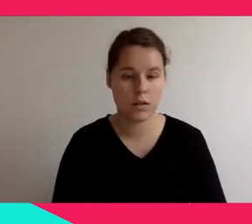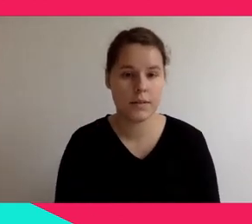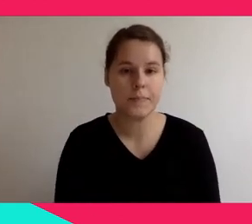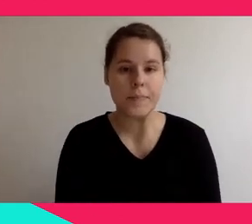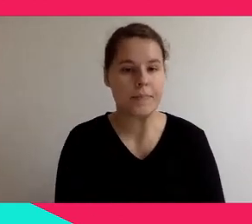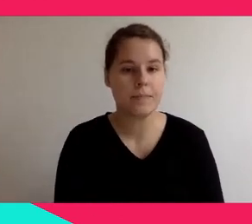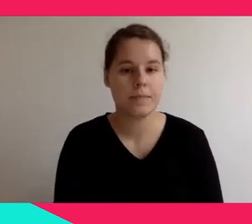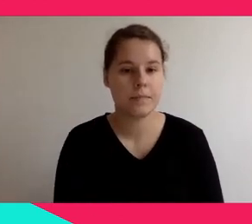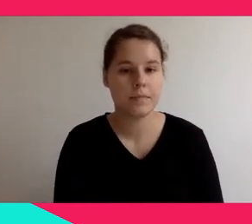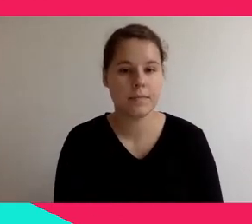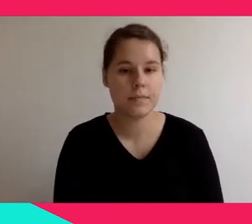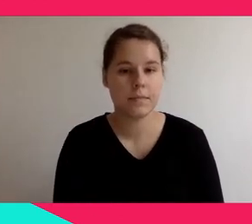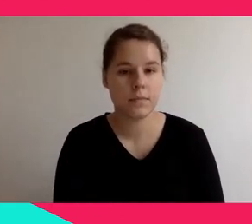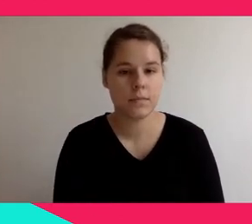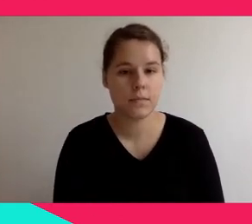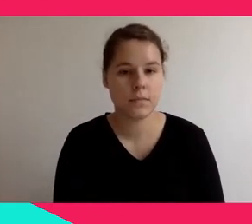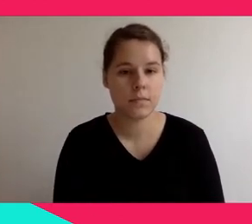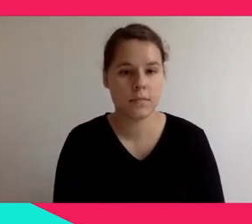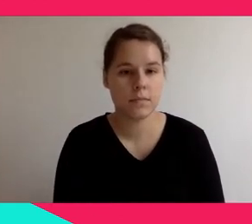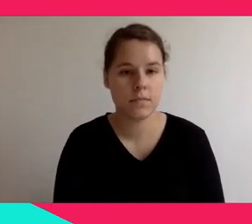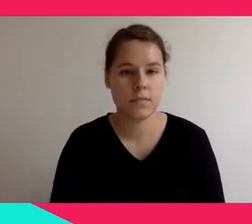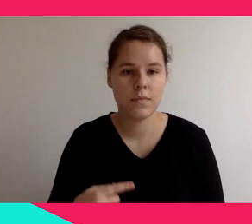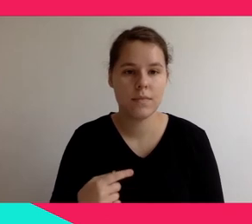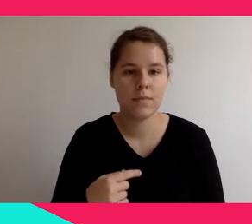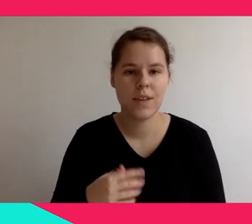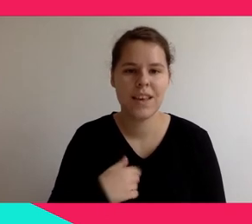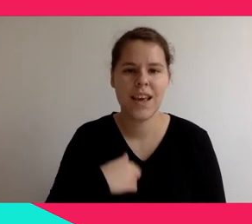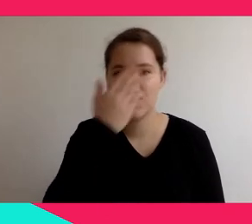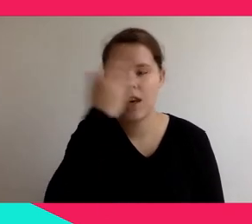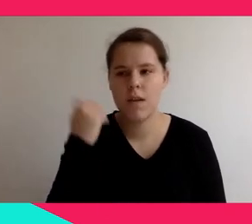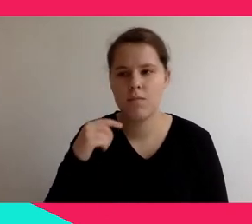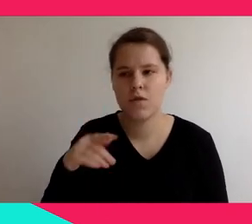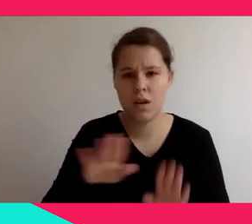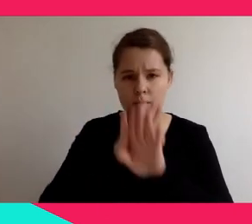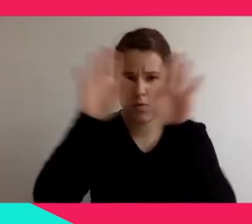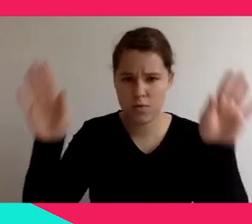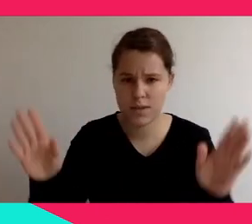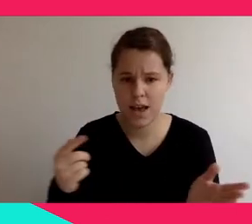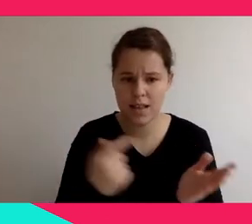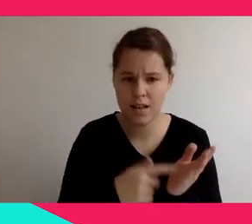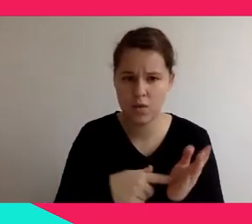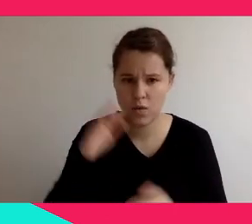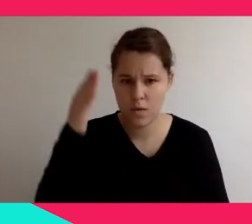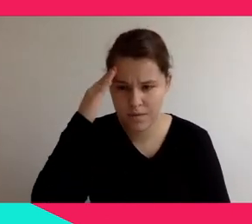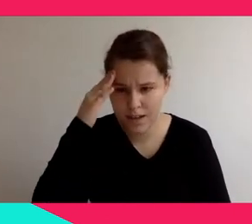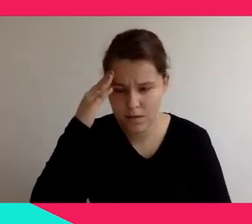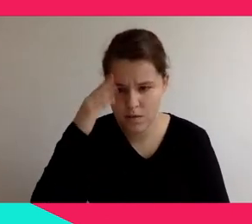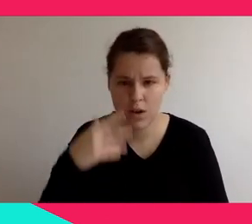they know it already and they are looking to implement it as quickly as possible now, which is a very good thing.